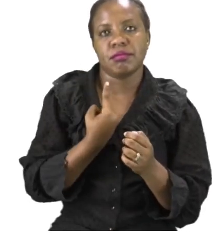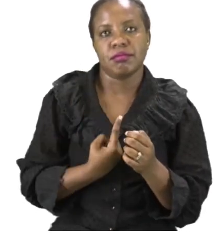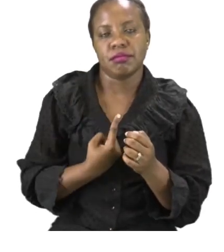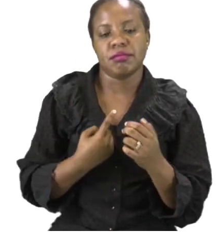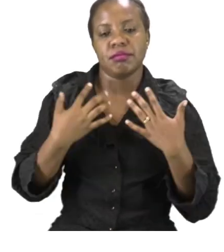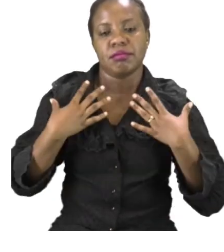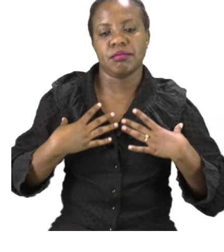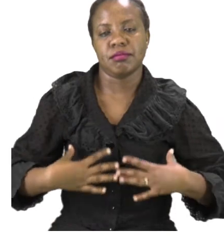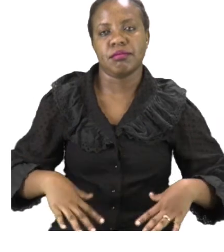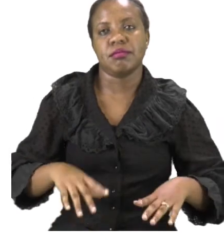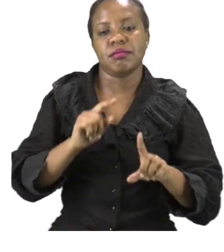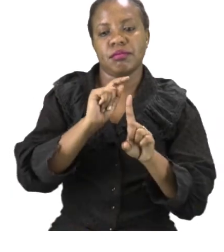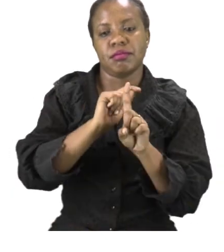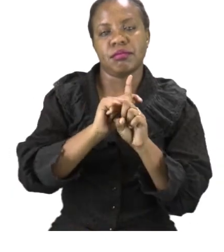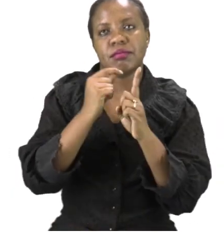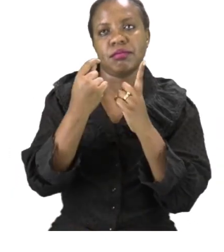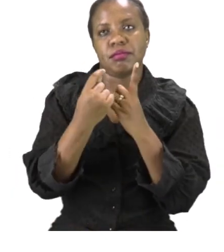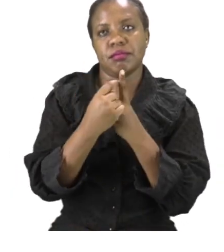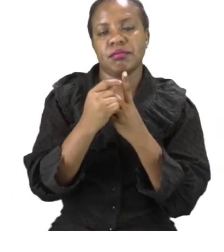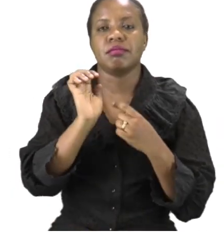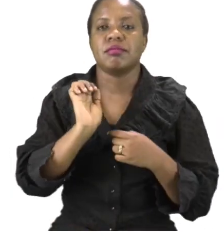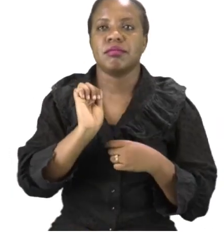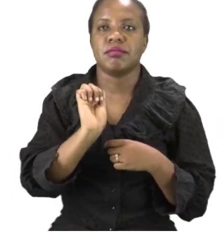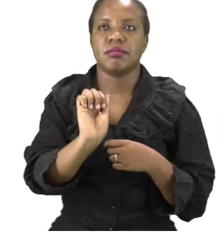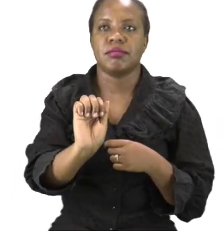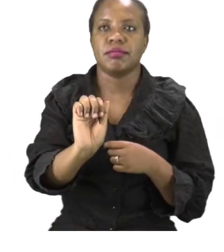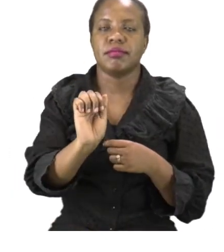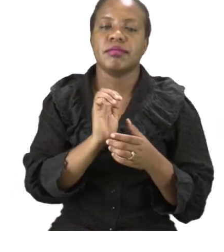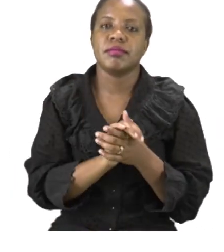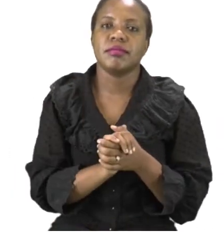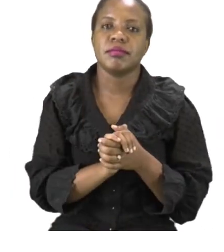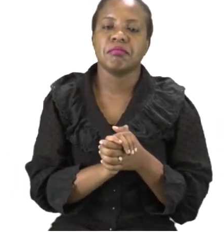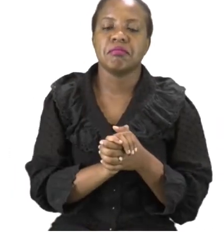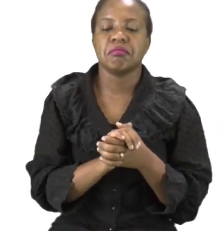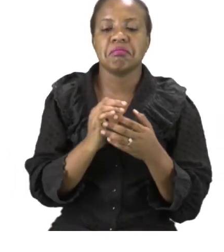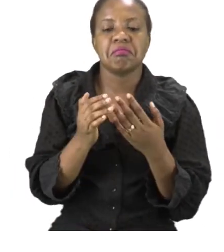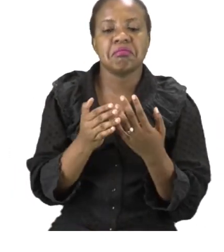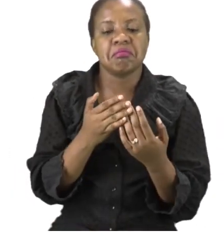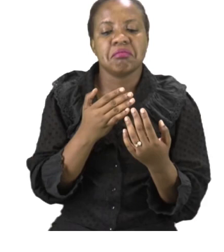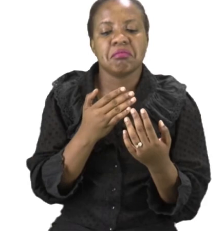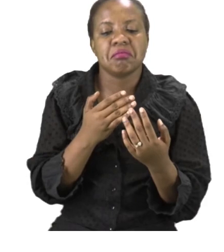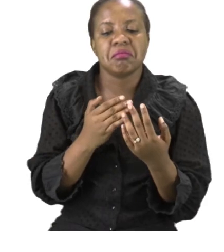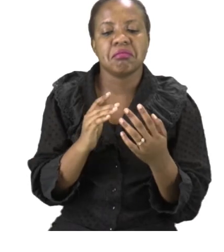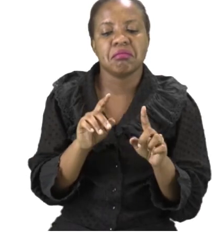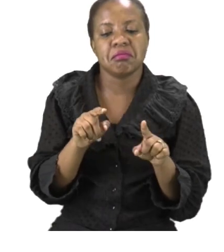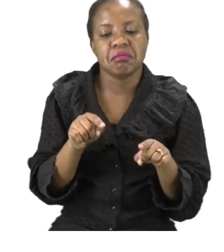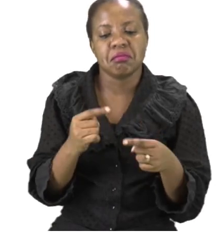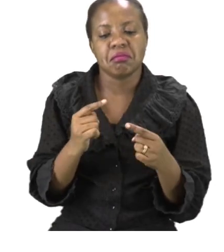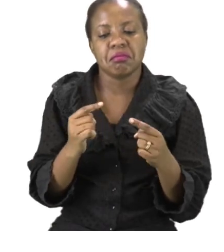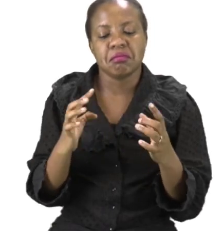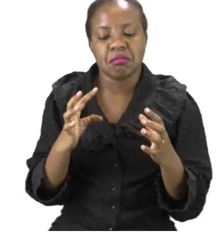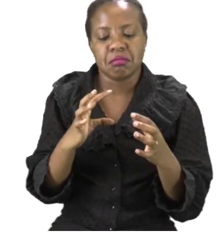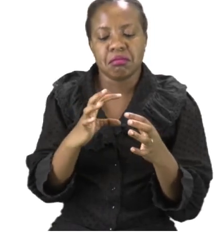traditional attire. Now it can be anything that is linked to your tradition.